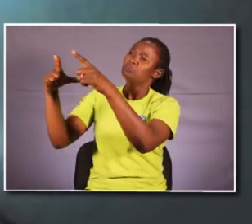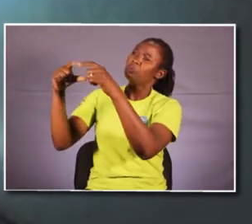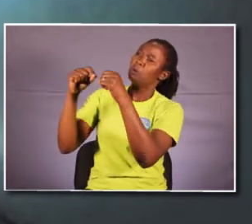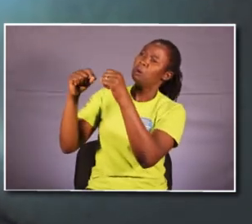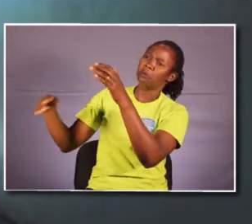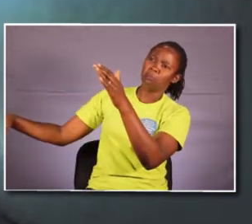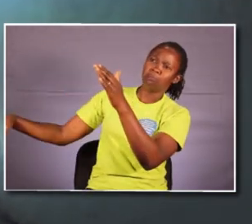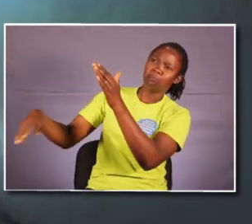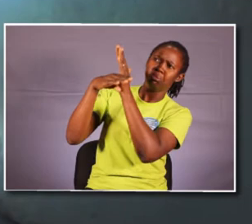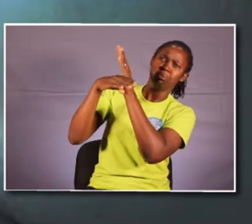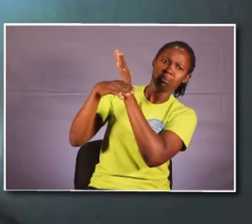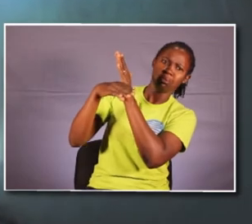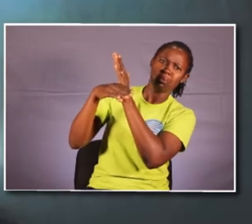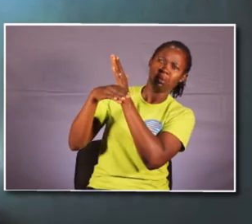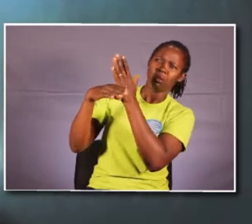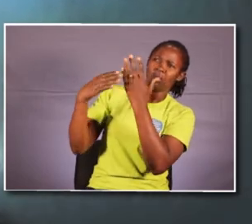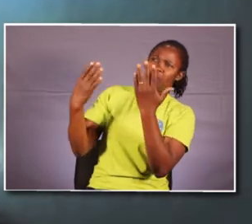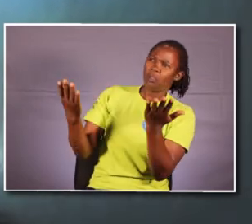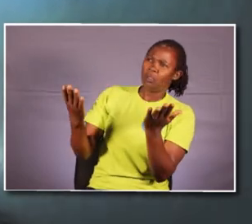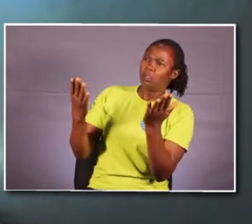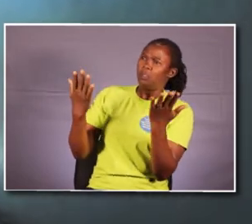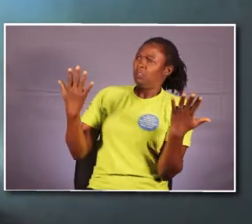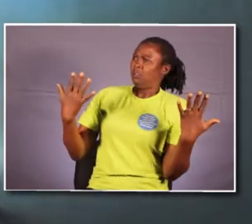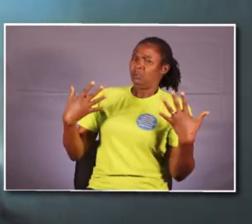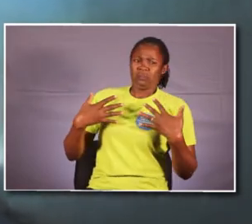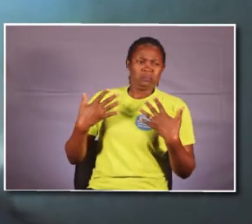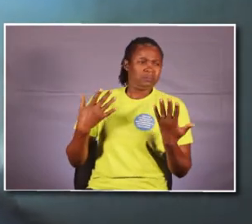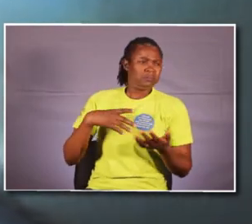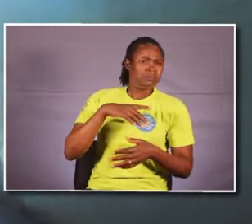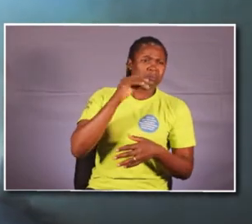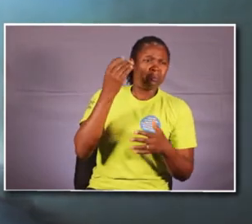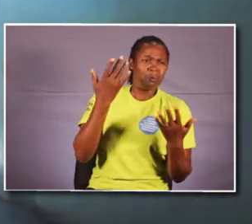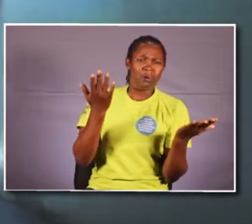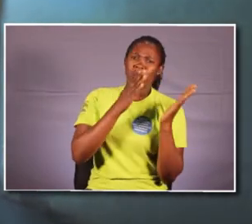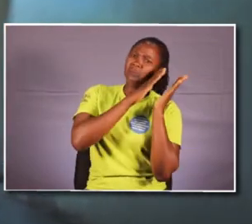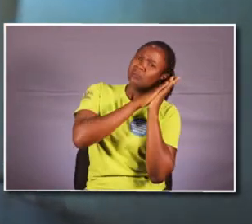It remains shut leaving you with nowhere to go but to stay out in the cold.